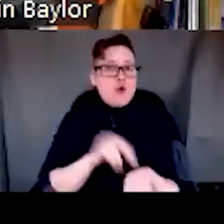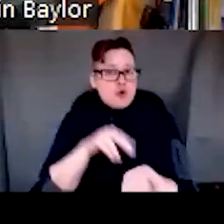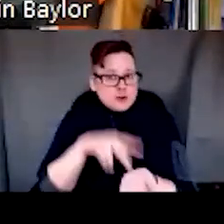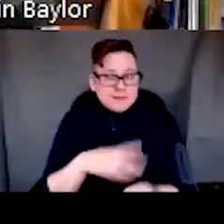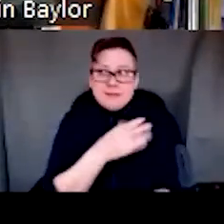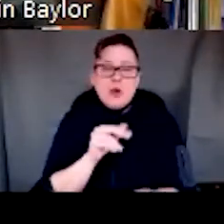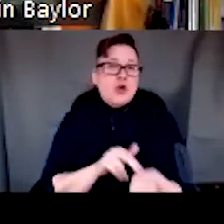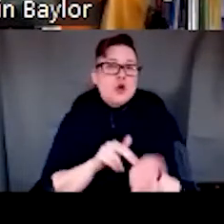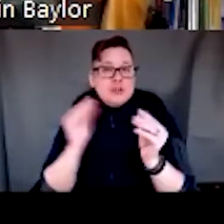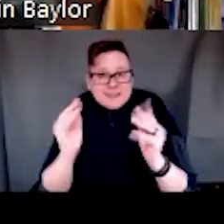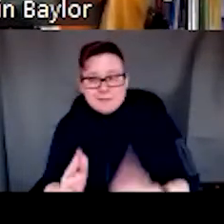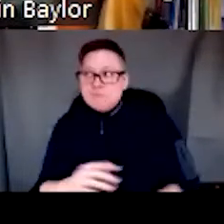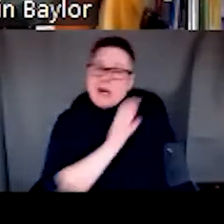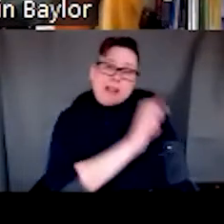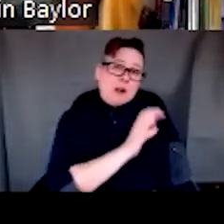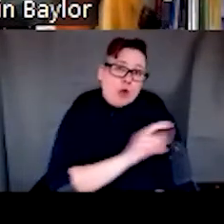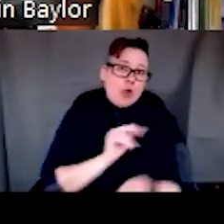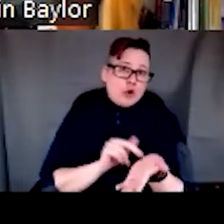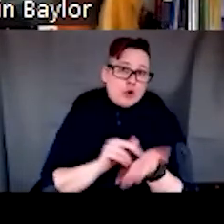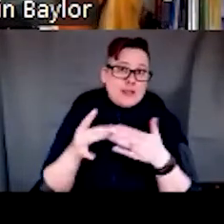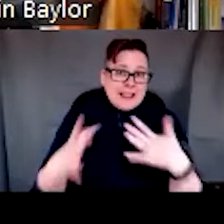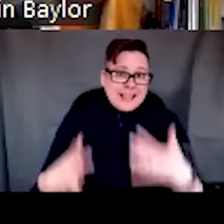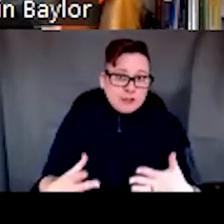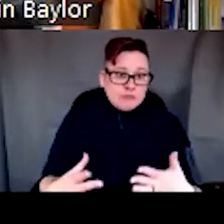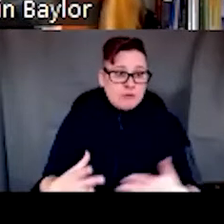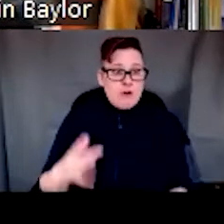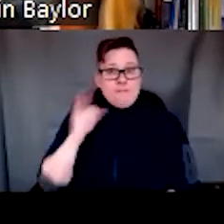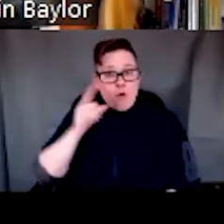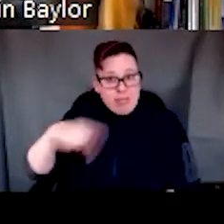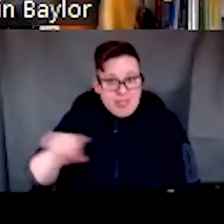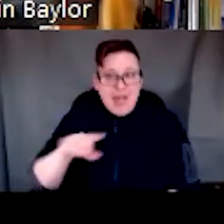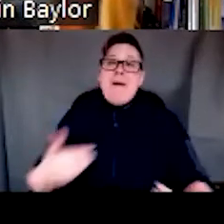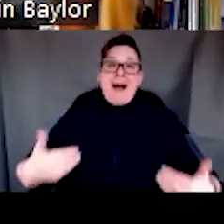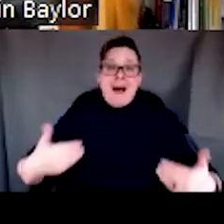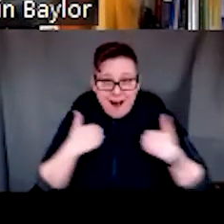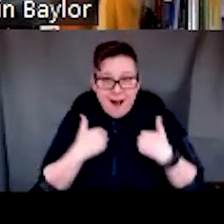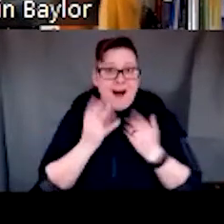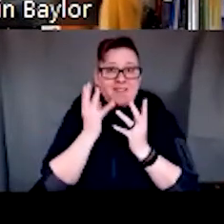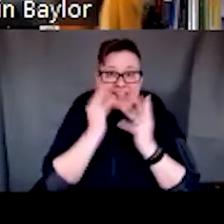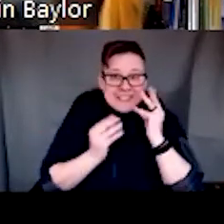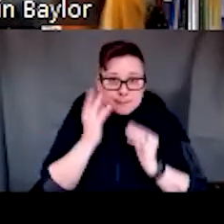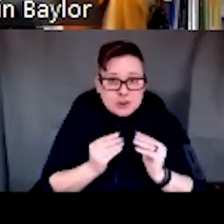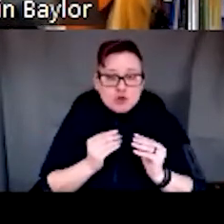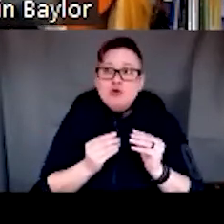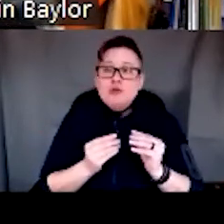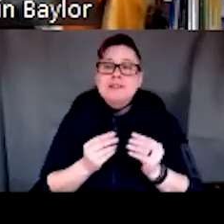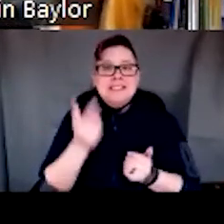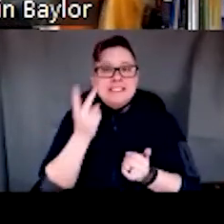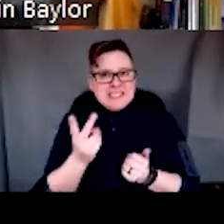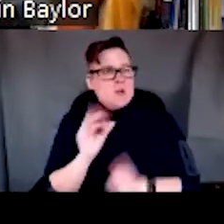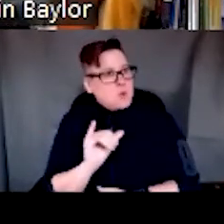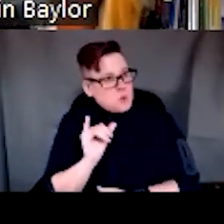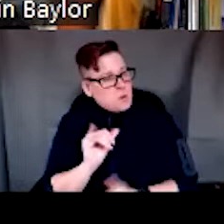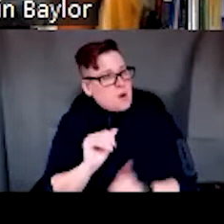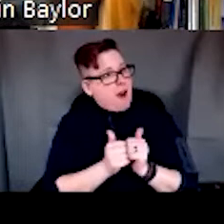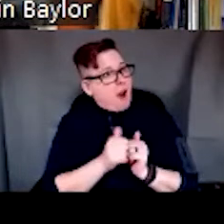nurse educators, clinical nurse leaders. And so for them to have these experiences and how this will impact a